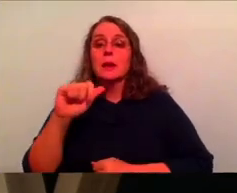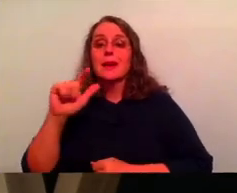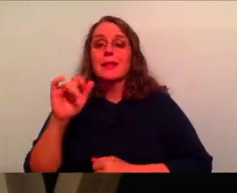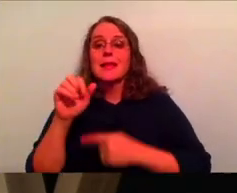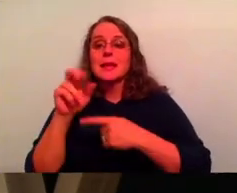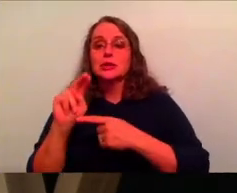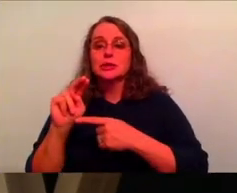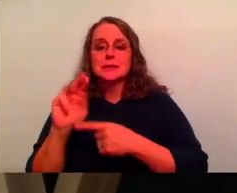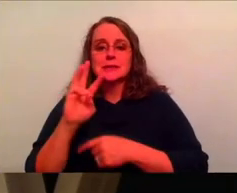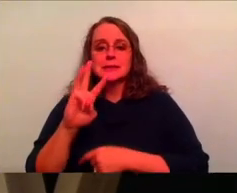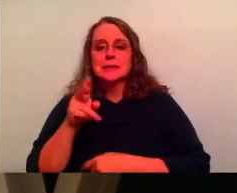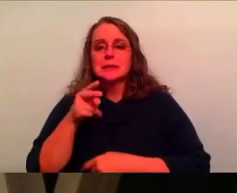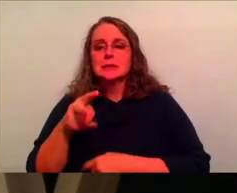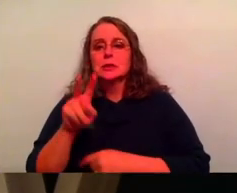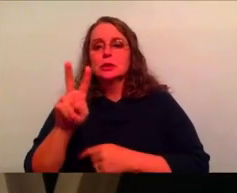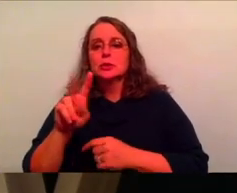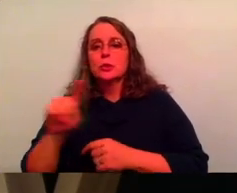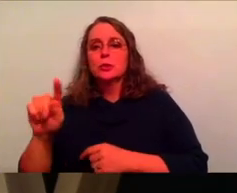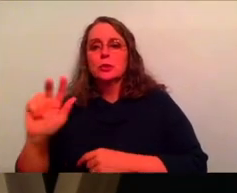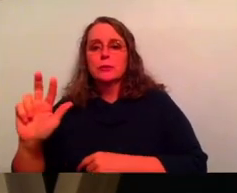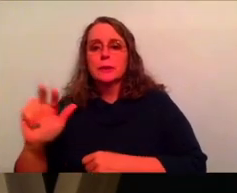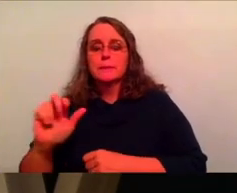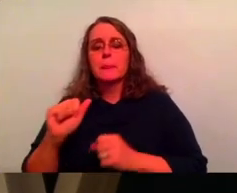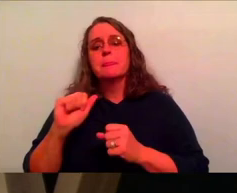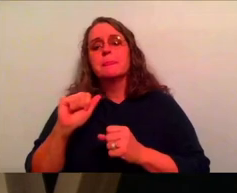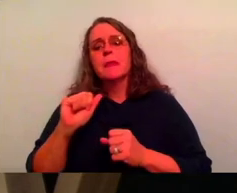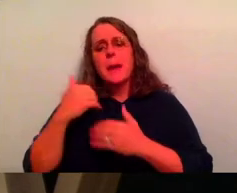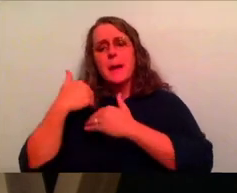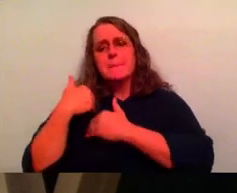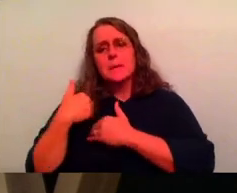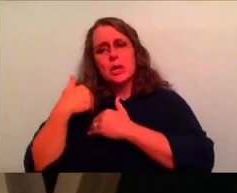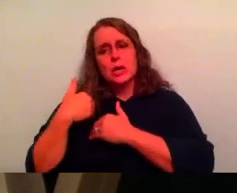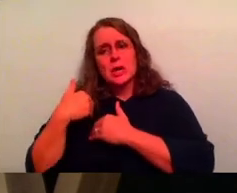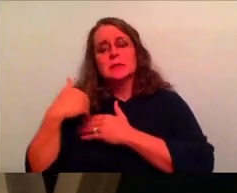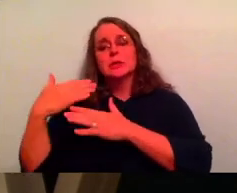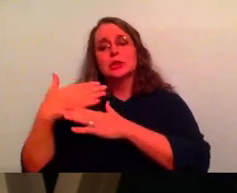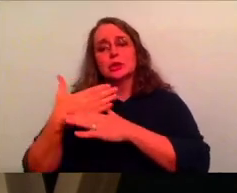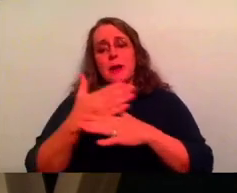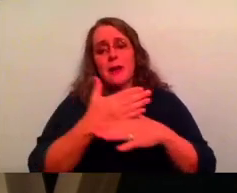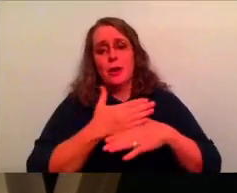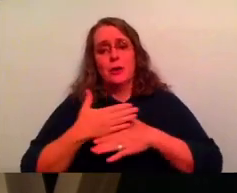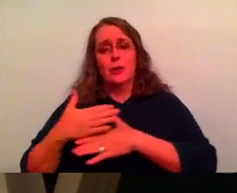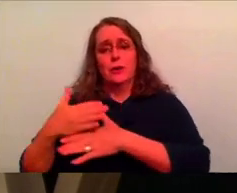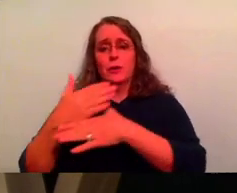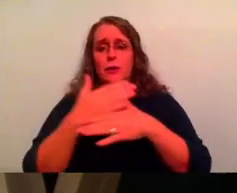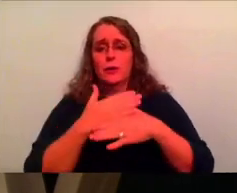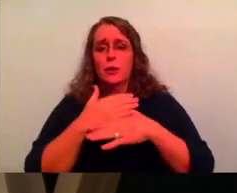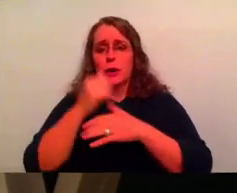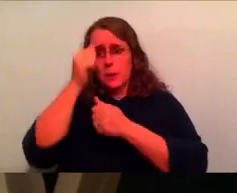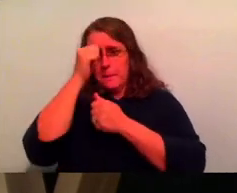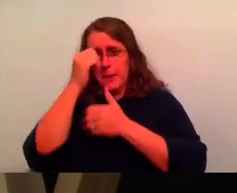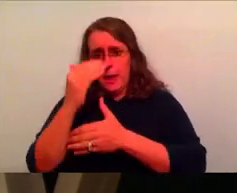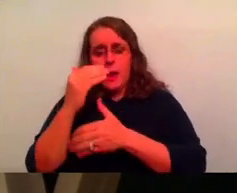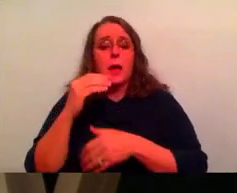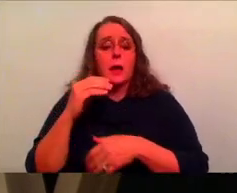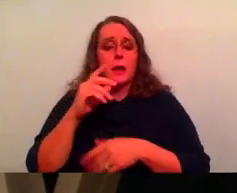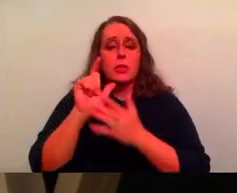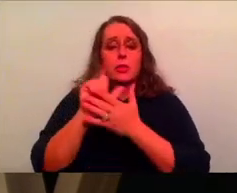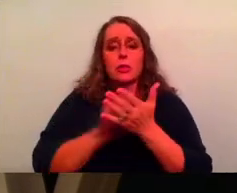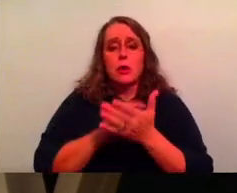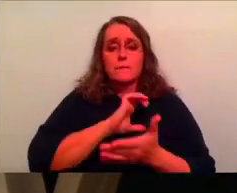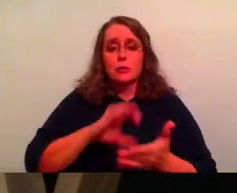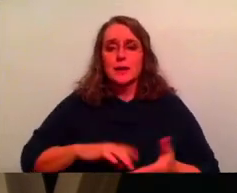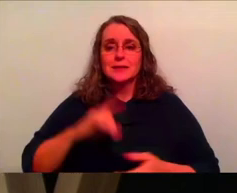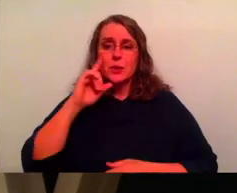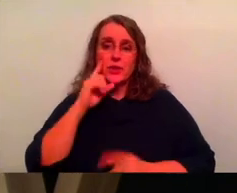two through three says, share each other's burdens. And in this way, obey the law of Christ. If you think you are too important to help